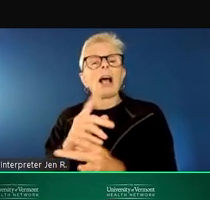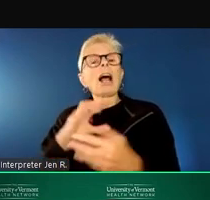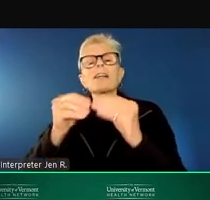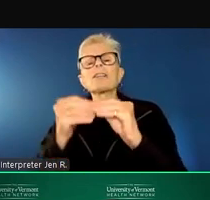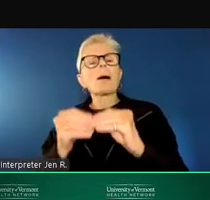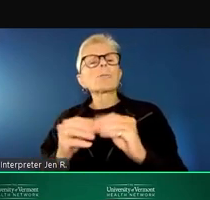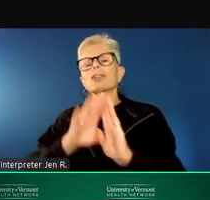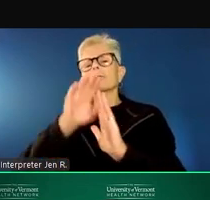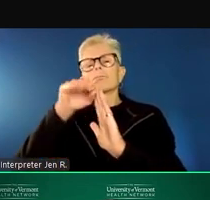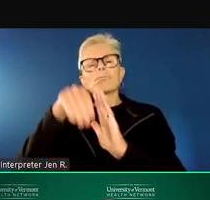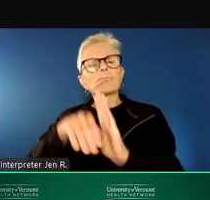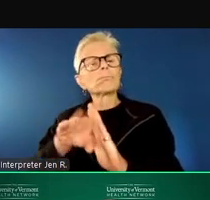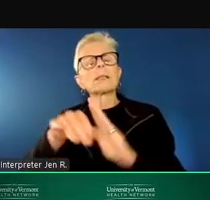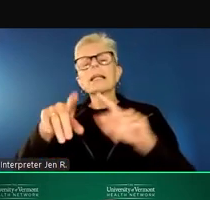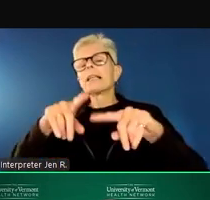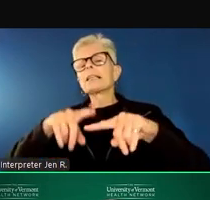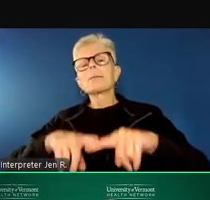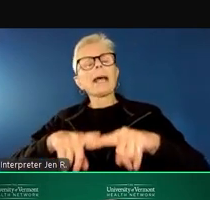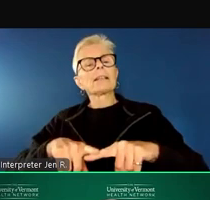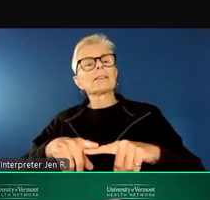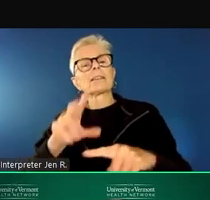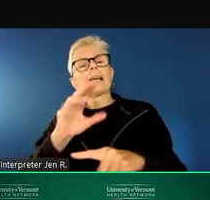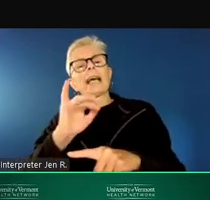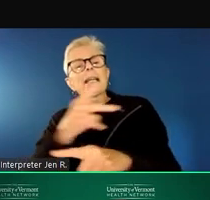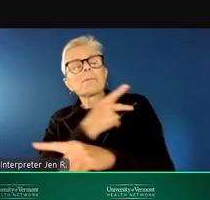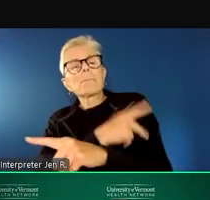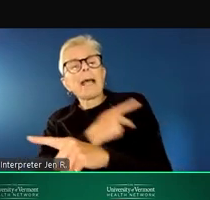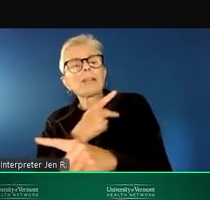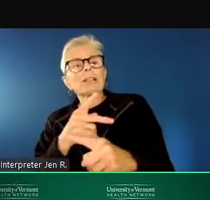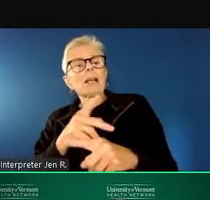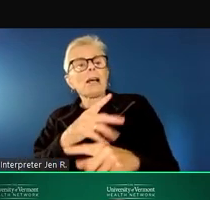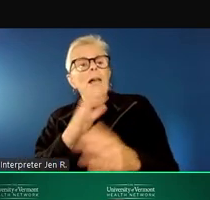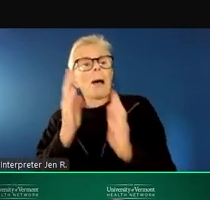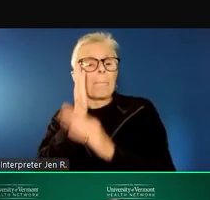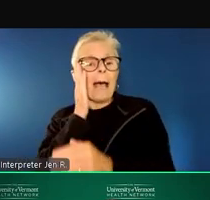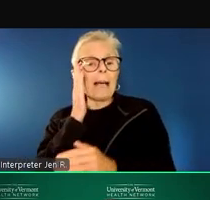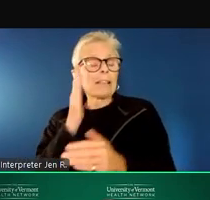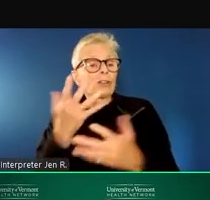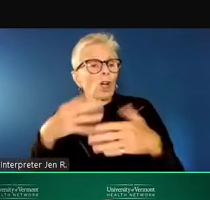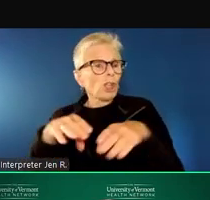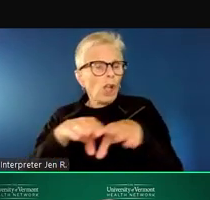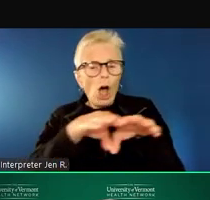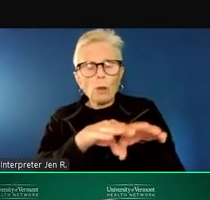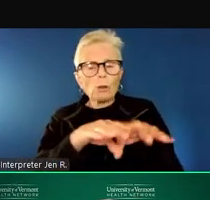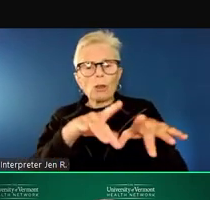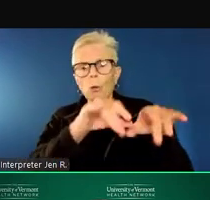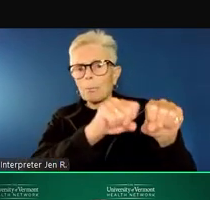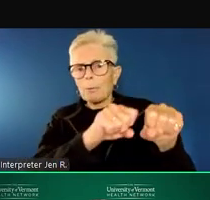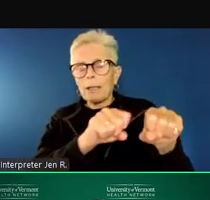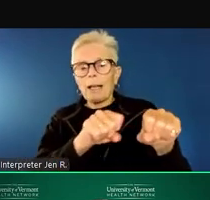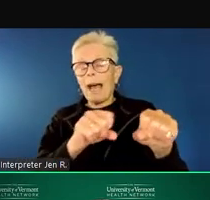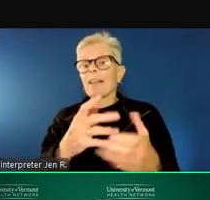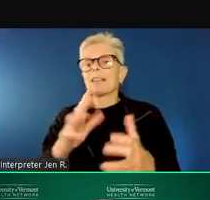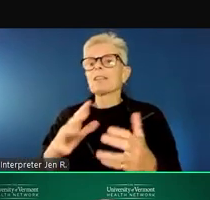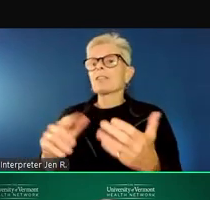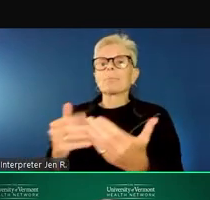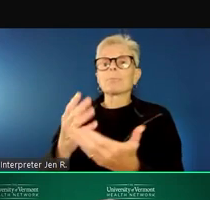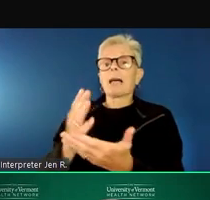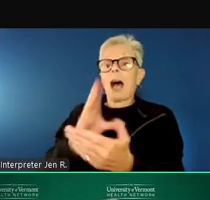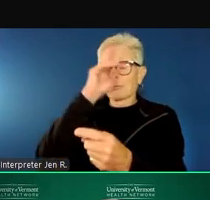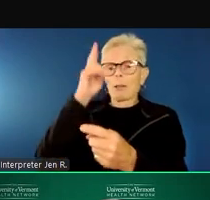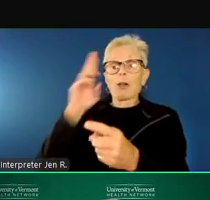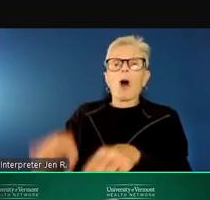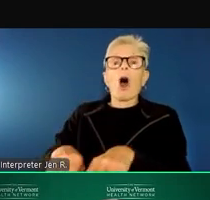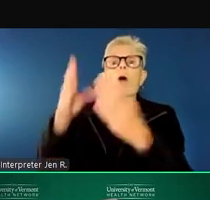closures of inpatient beds and opening of inpatient beds. So if a partner hospital somewhere